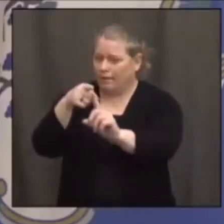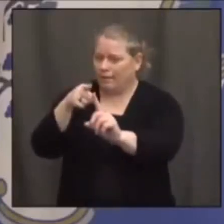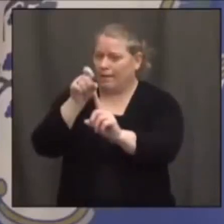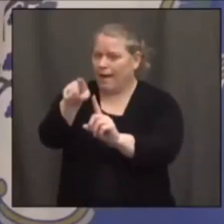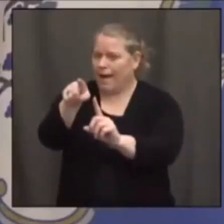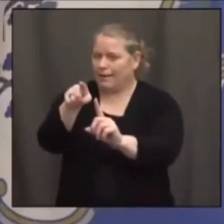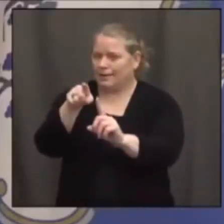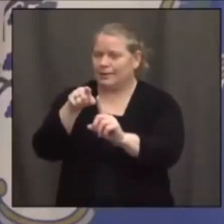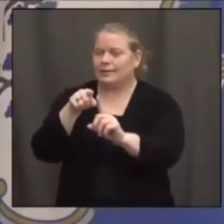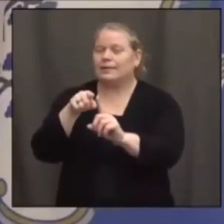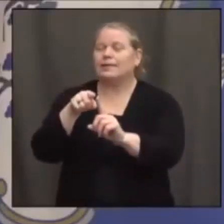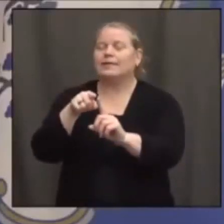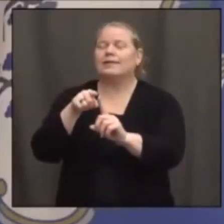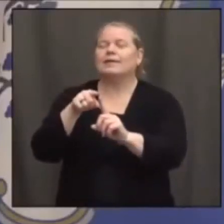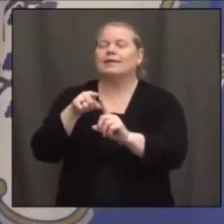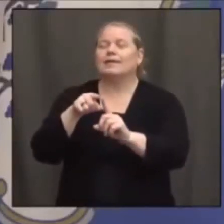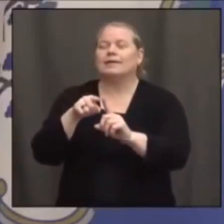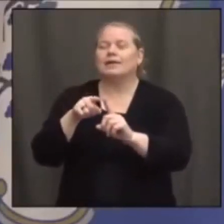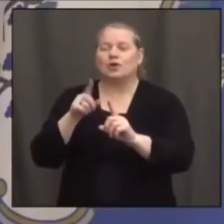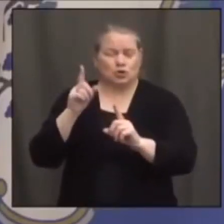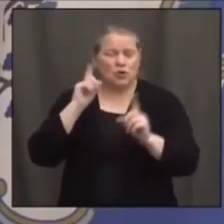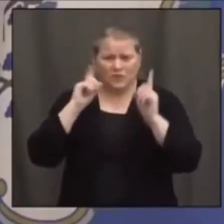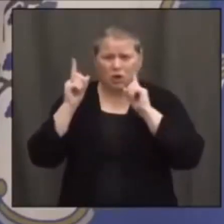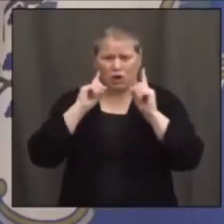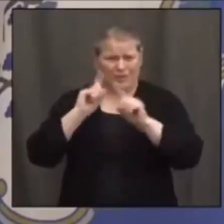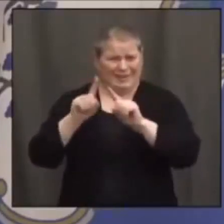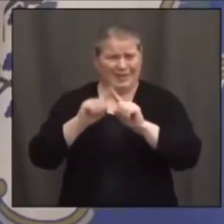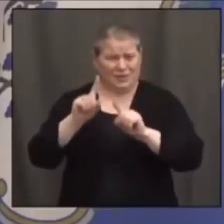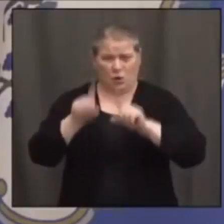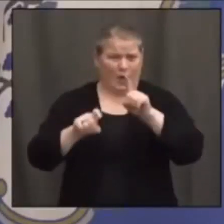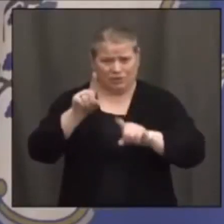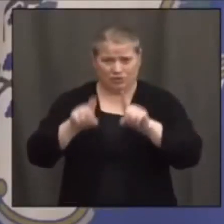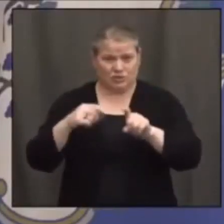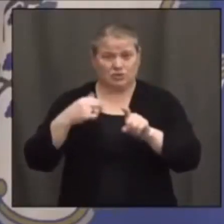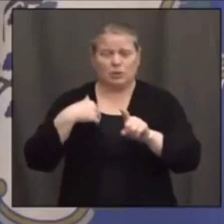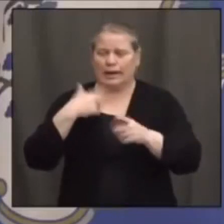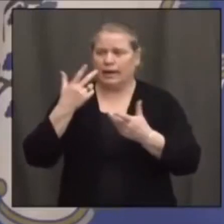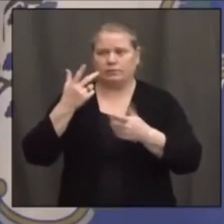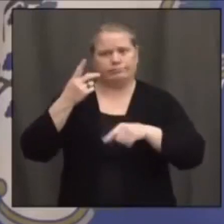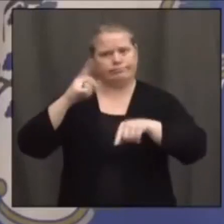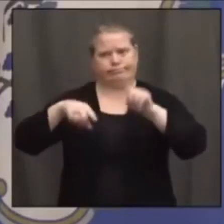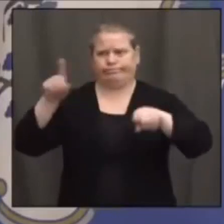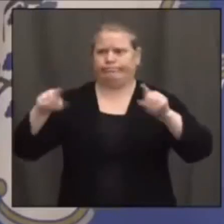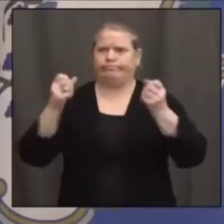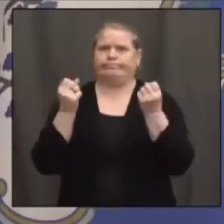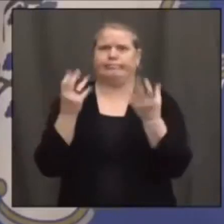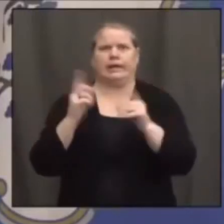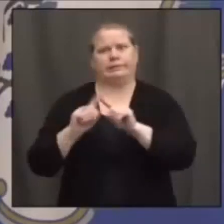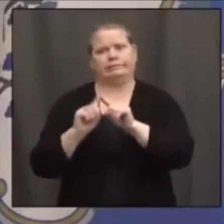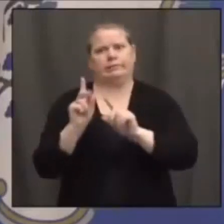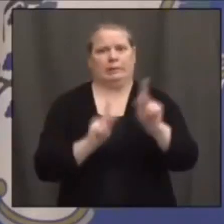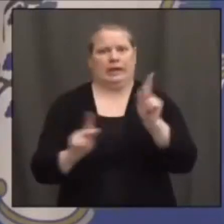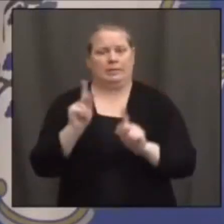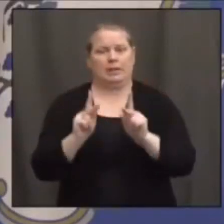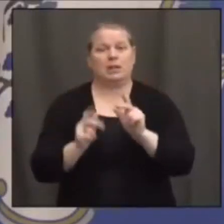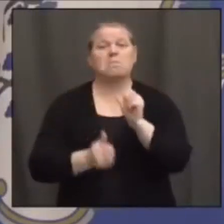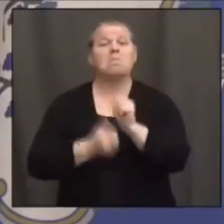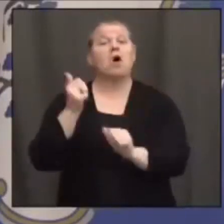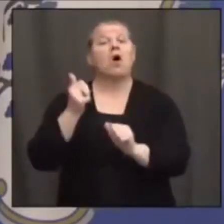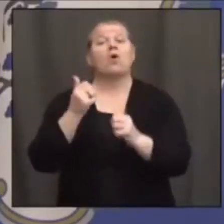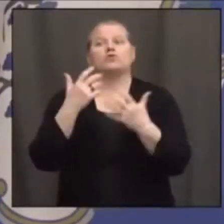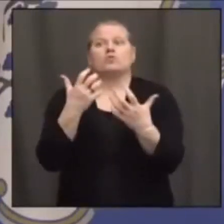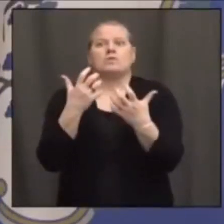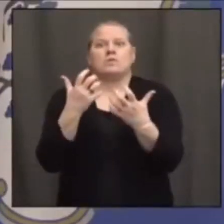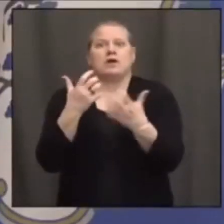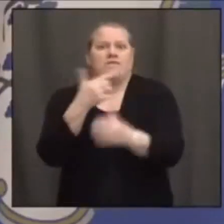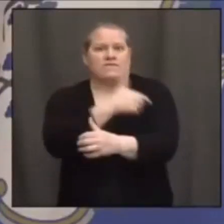bipolar as you've sort of heard from the questions. We've got an awful lot of people, probably the vast majority, who are desperate to be at the front of the